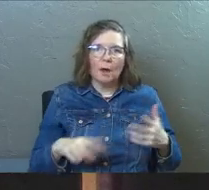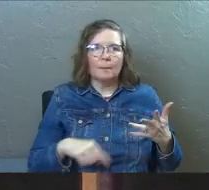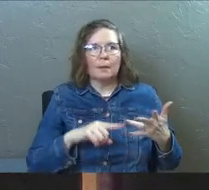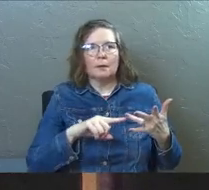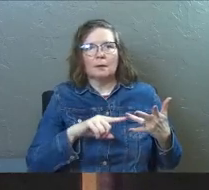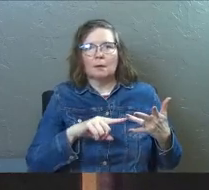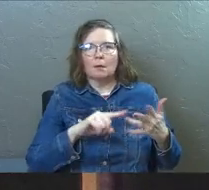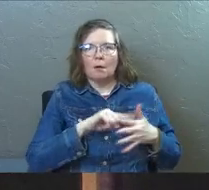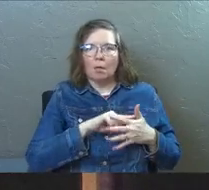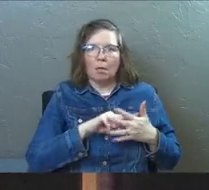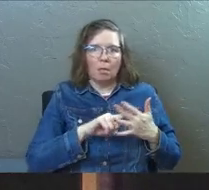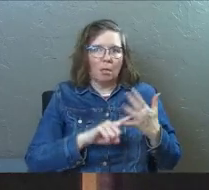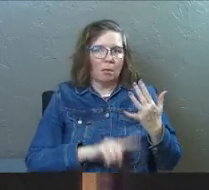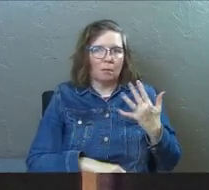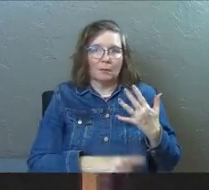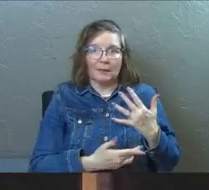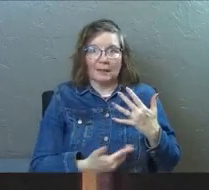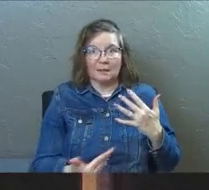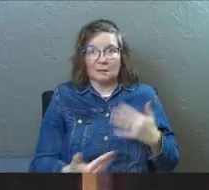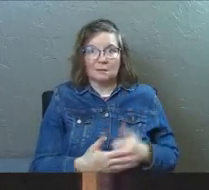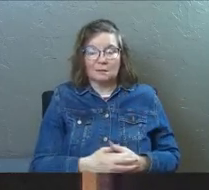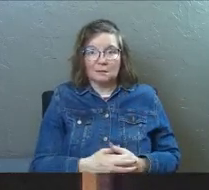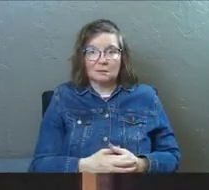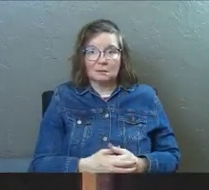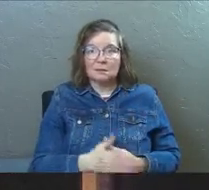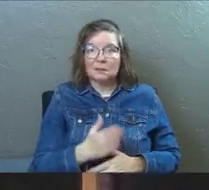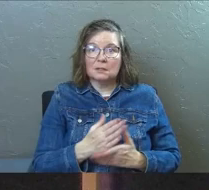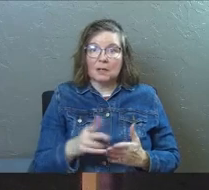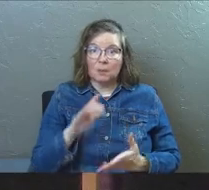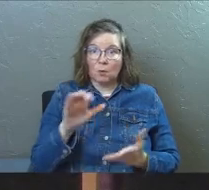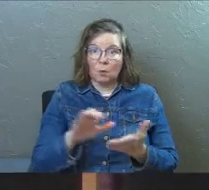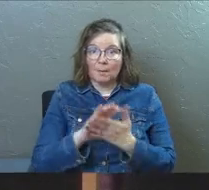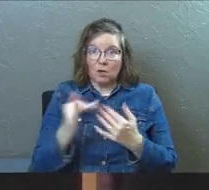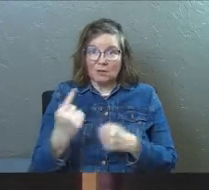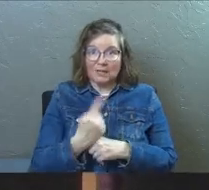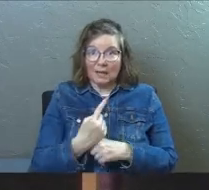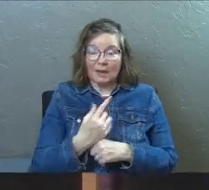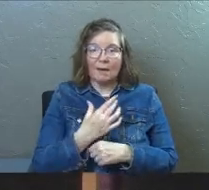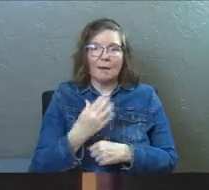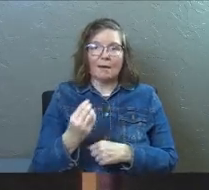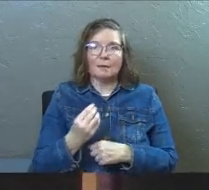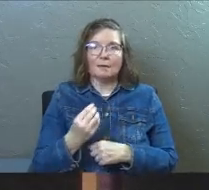It's all of the things. Some of you are married today.